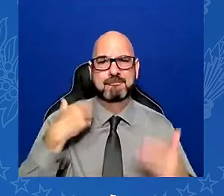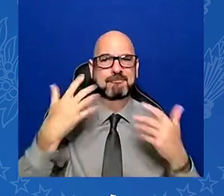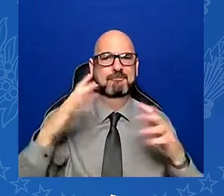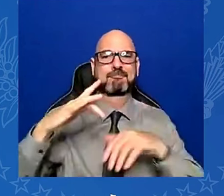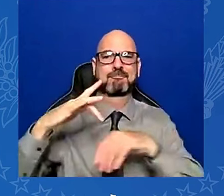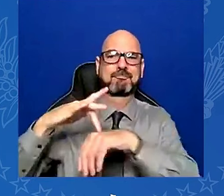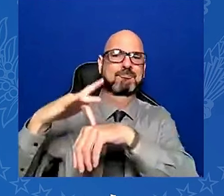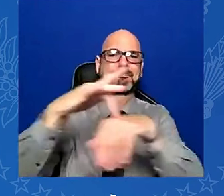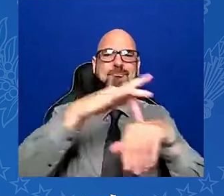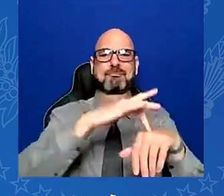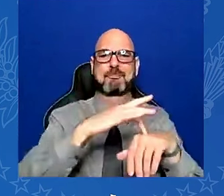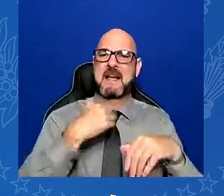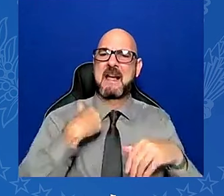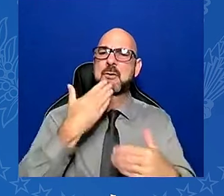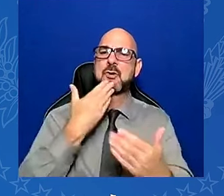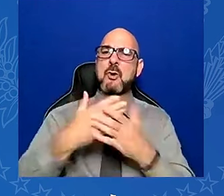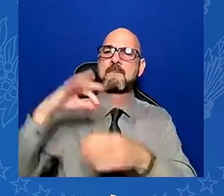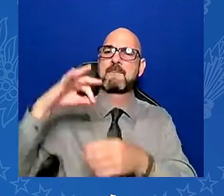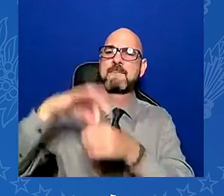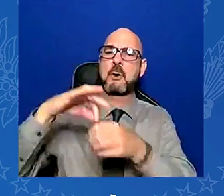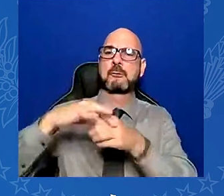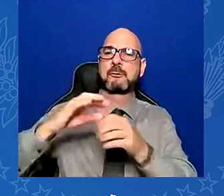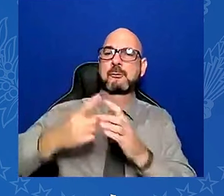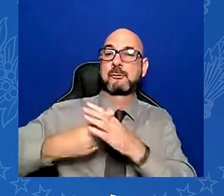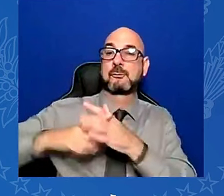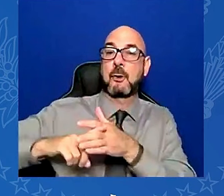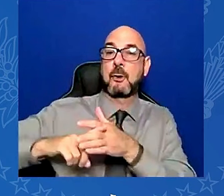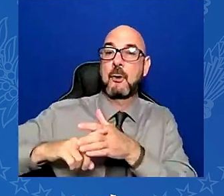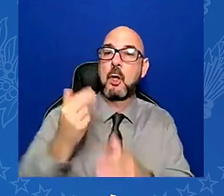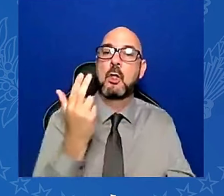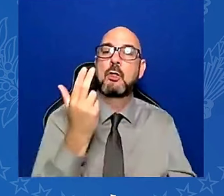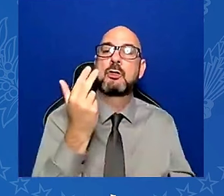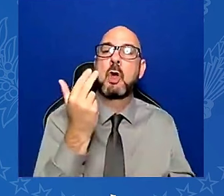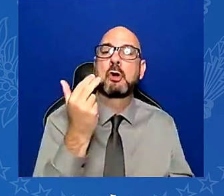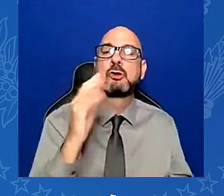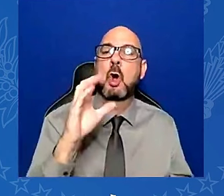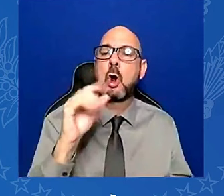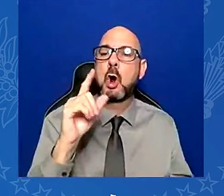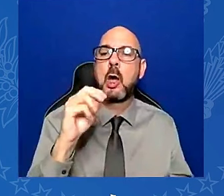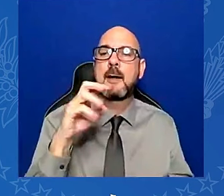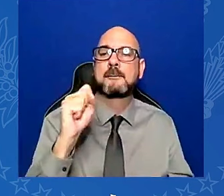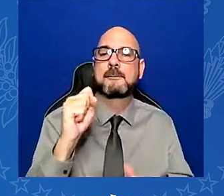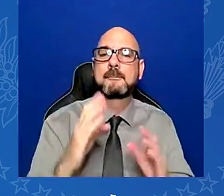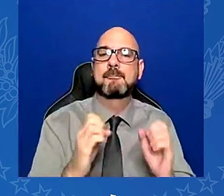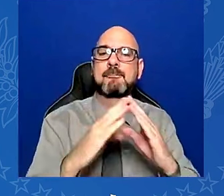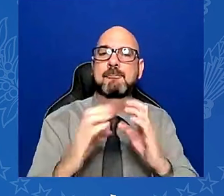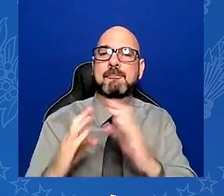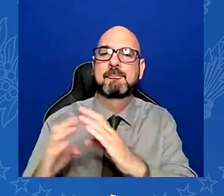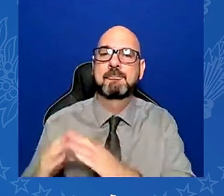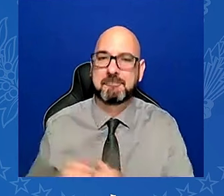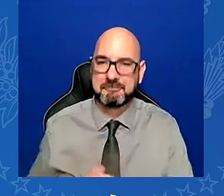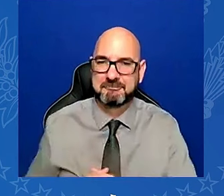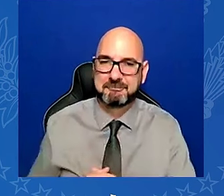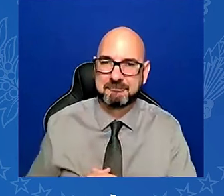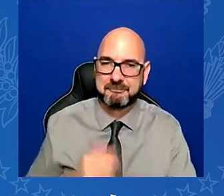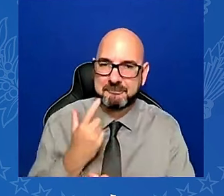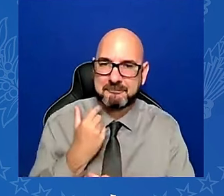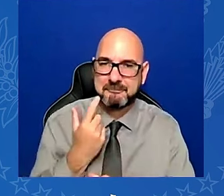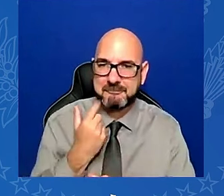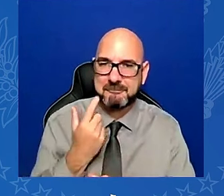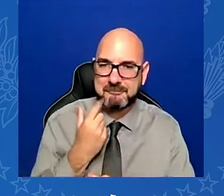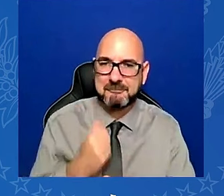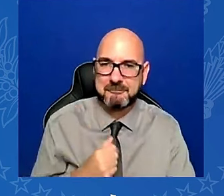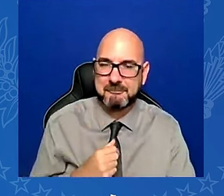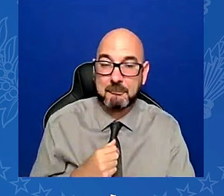And speaking of history, did you hear what Donald just said about the major Civil War battle? Quote,